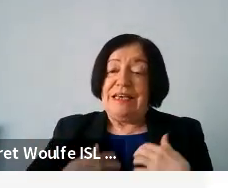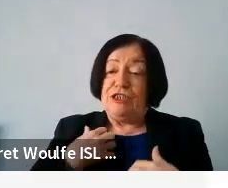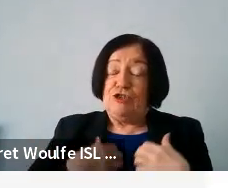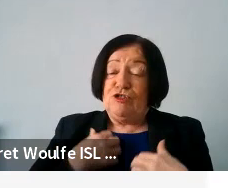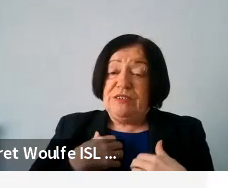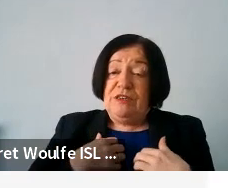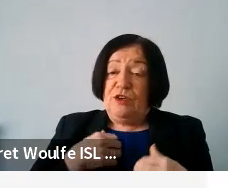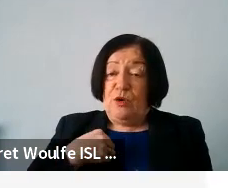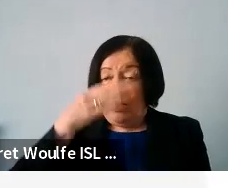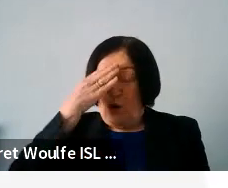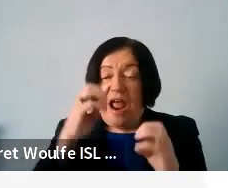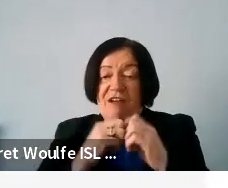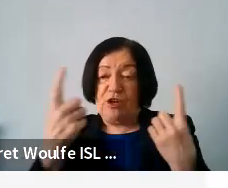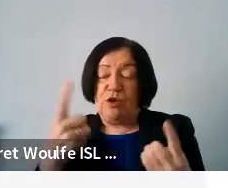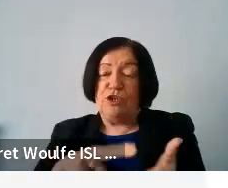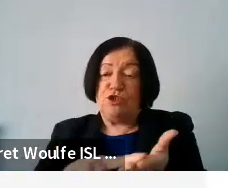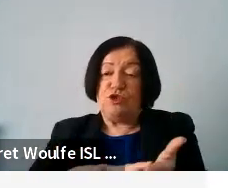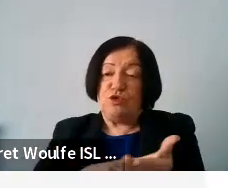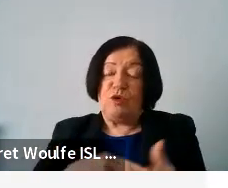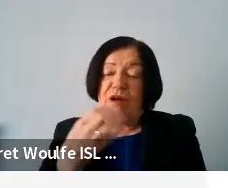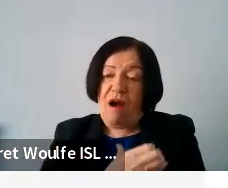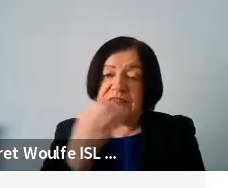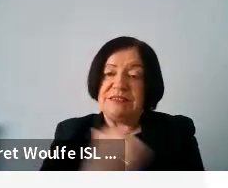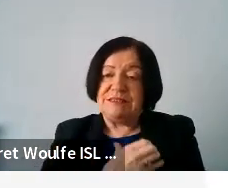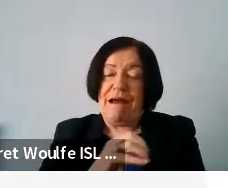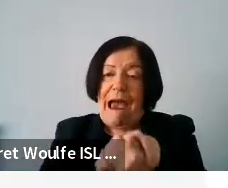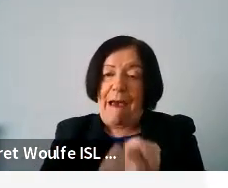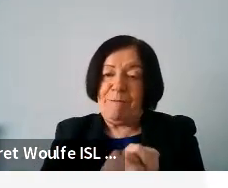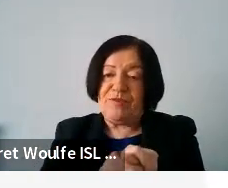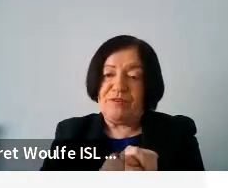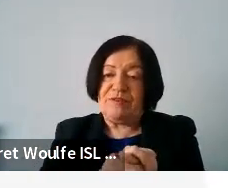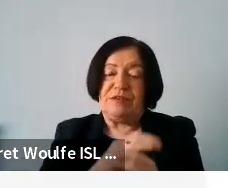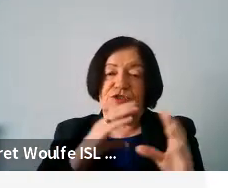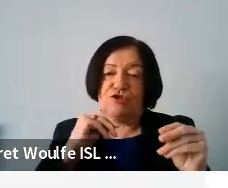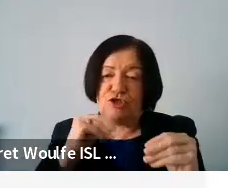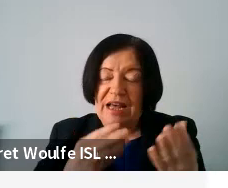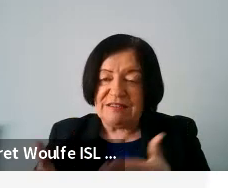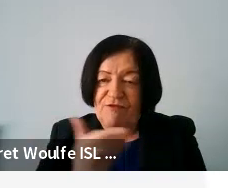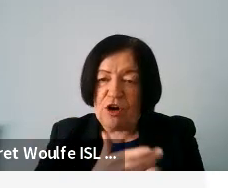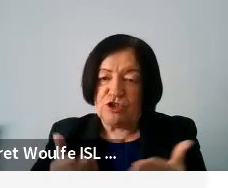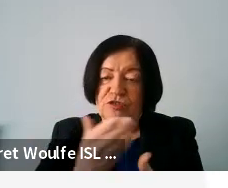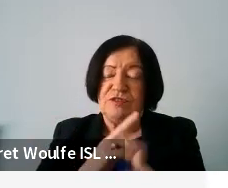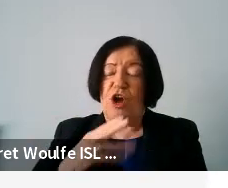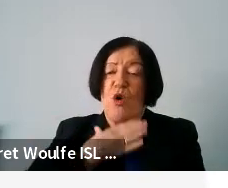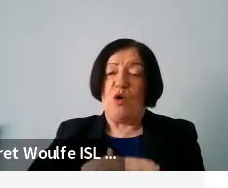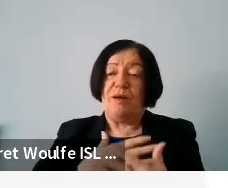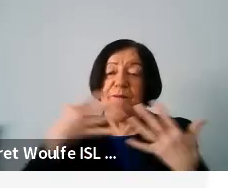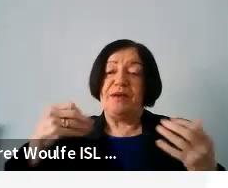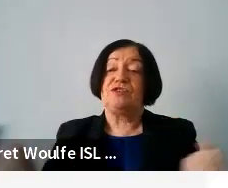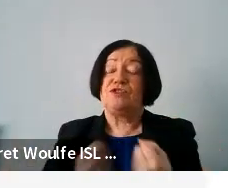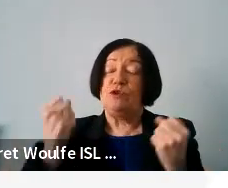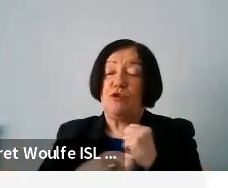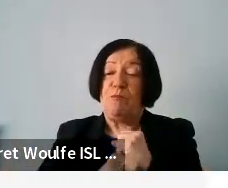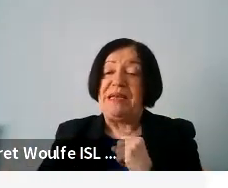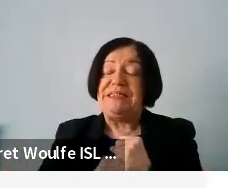we know that everyone is using constantly apps, chat functions, not only the big social media,